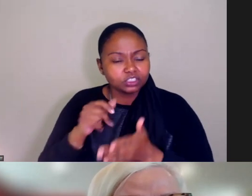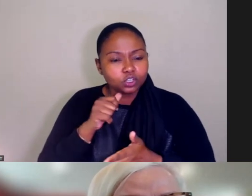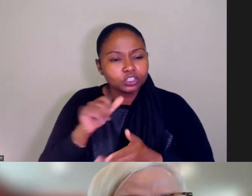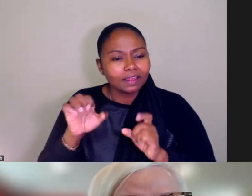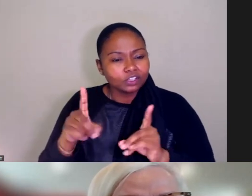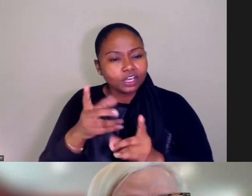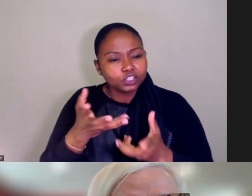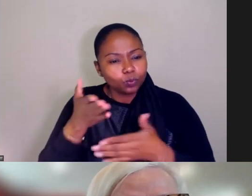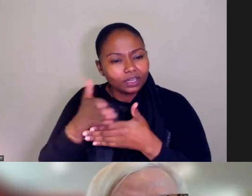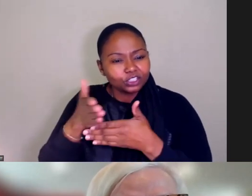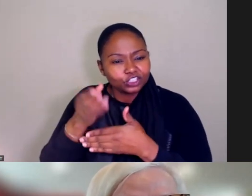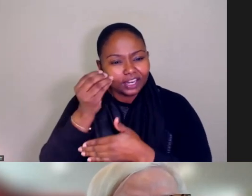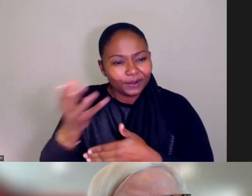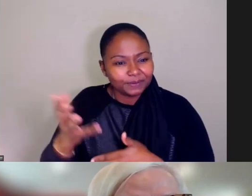out.